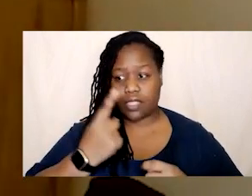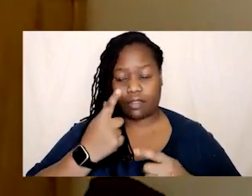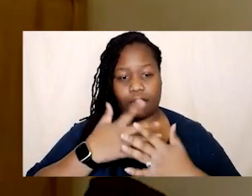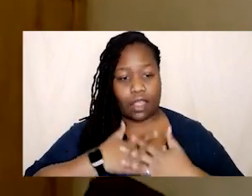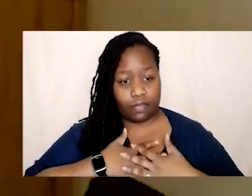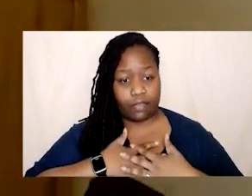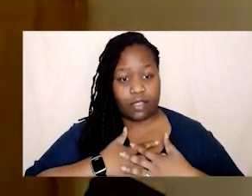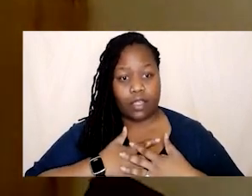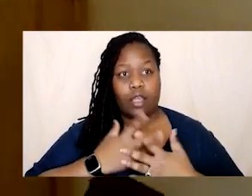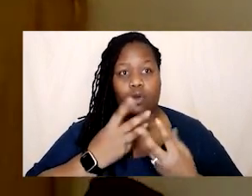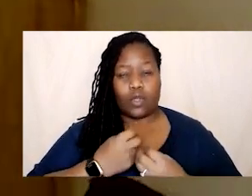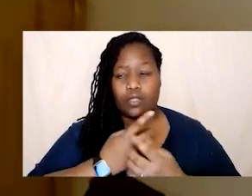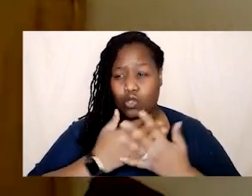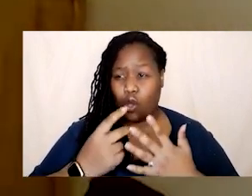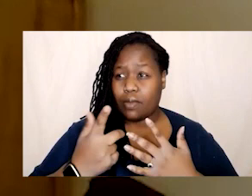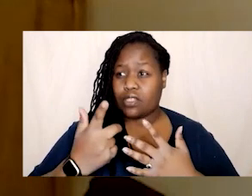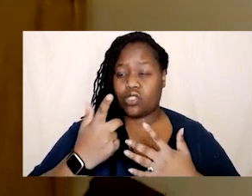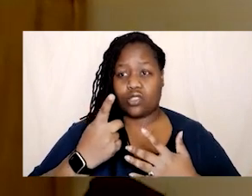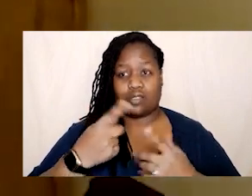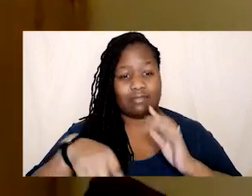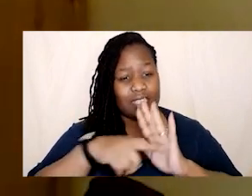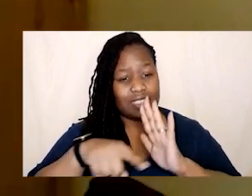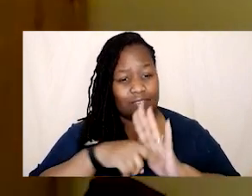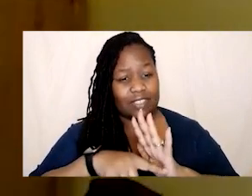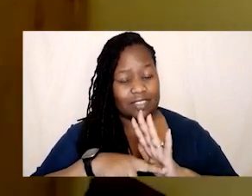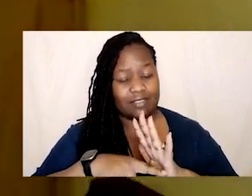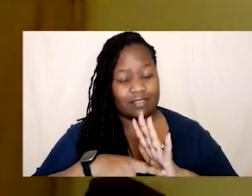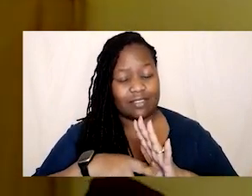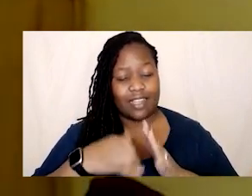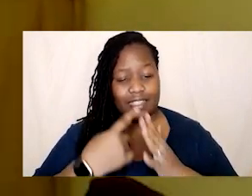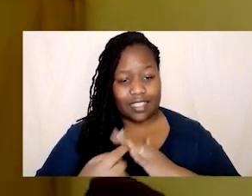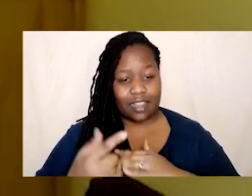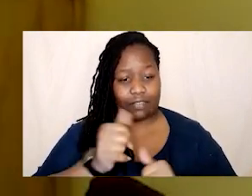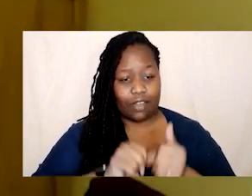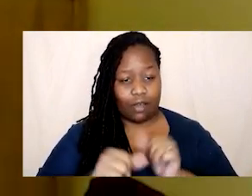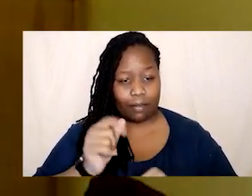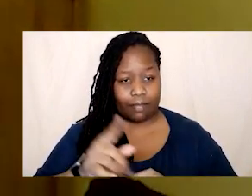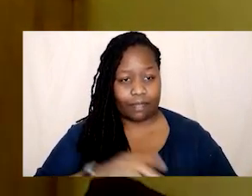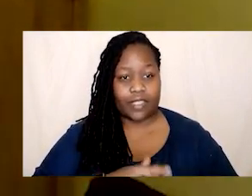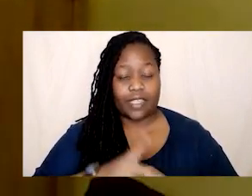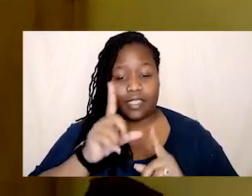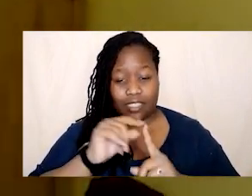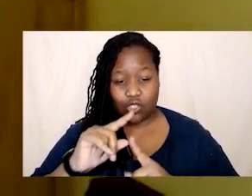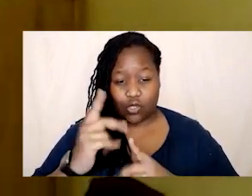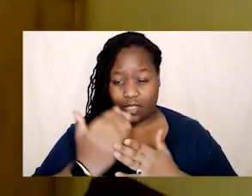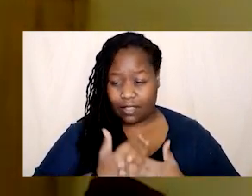of so much negativity and harm you're a great writer shay collective digital self-care is about asking how we can be there for each